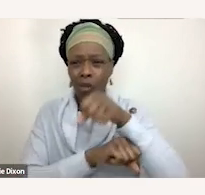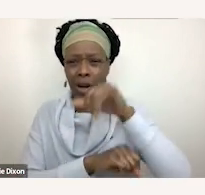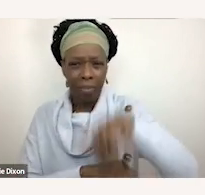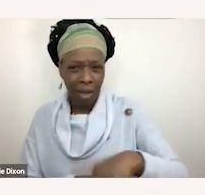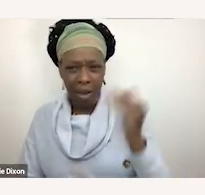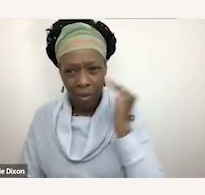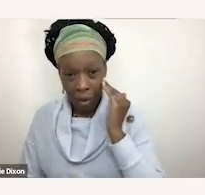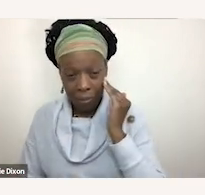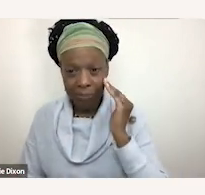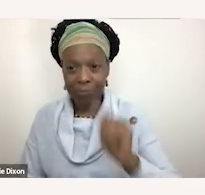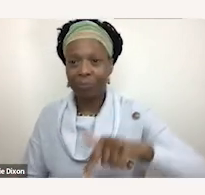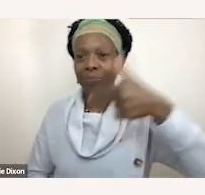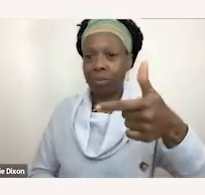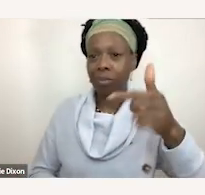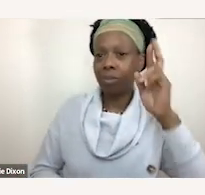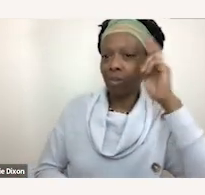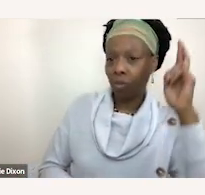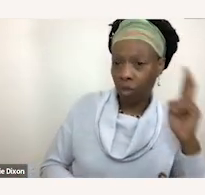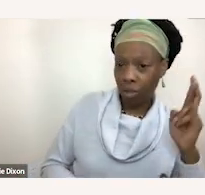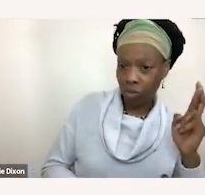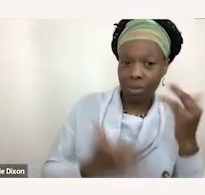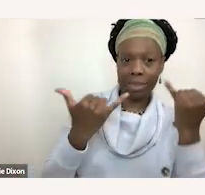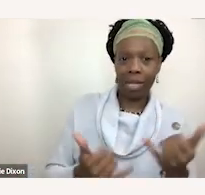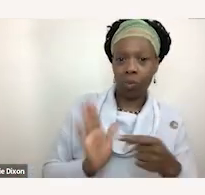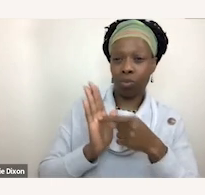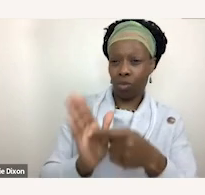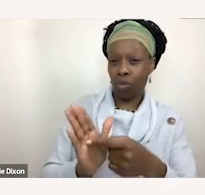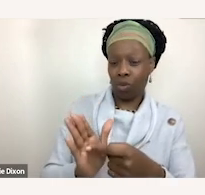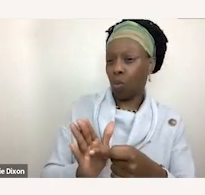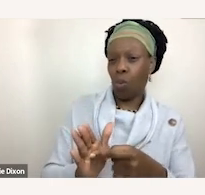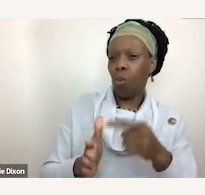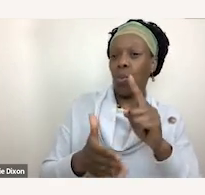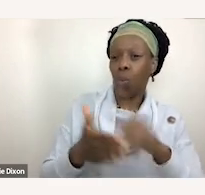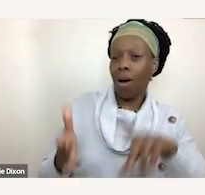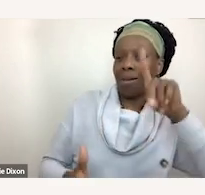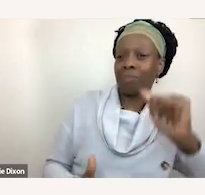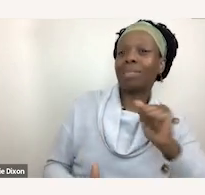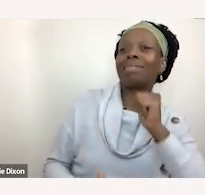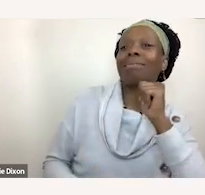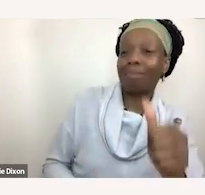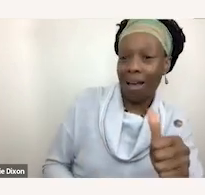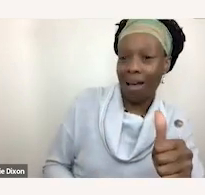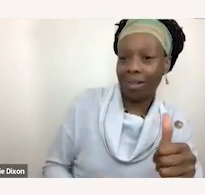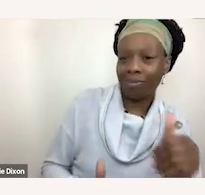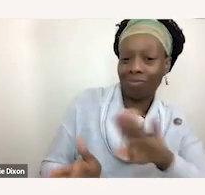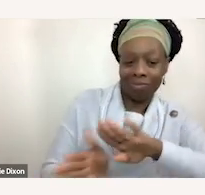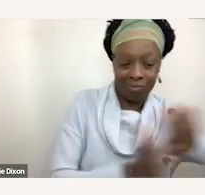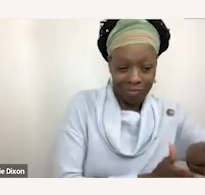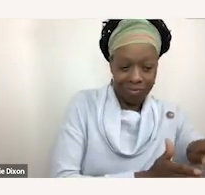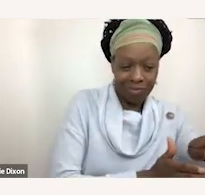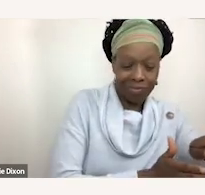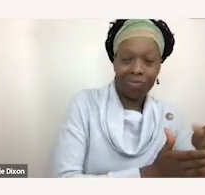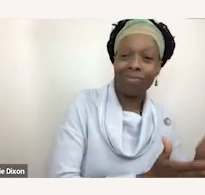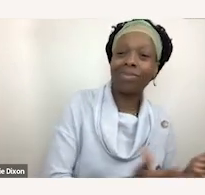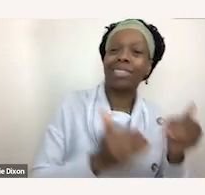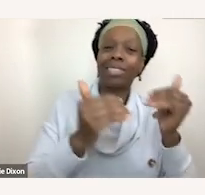So now that we've shown you sort of what disability isn't, we've got that part out of the way, we'd really like to reframe our perception around disability. And